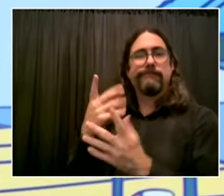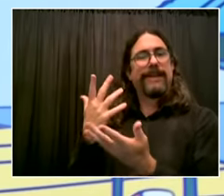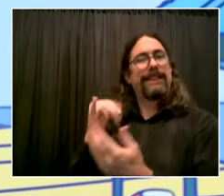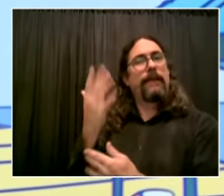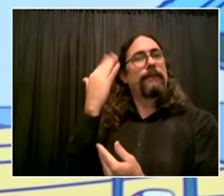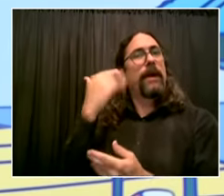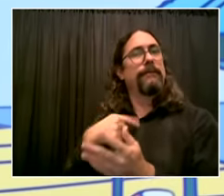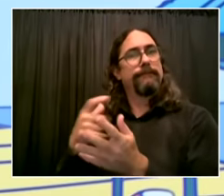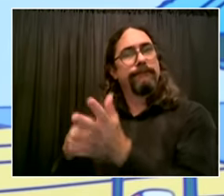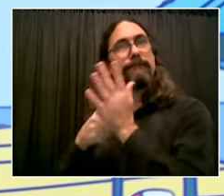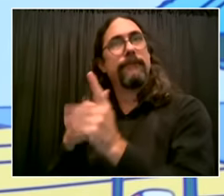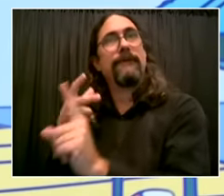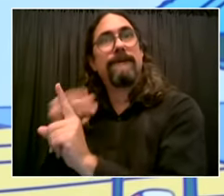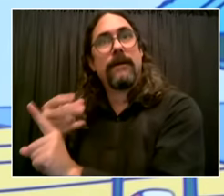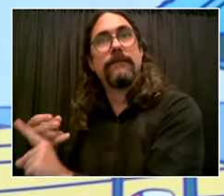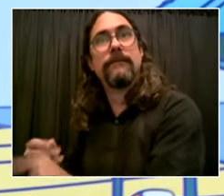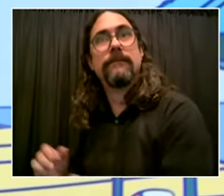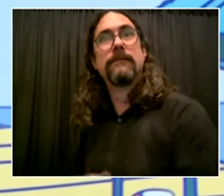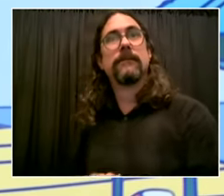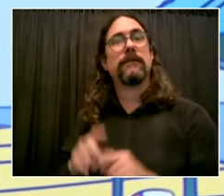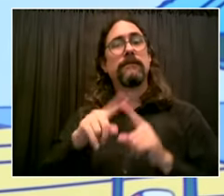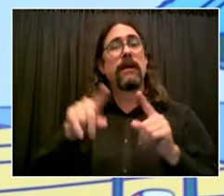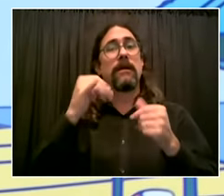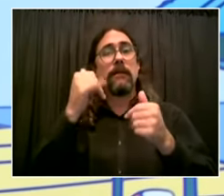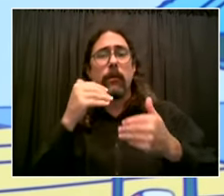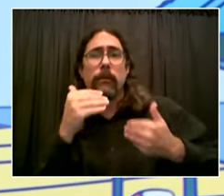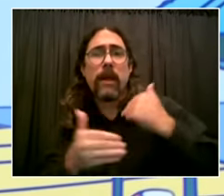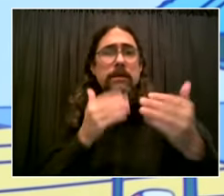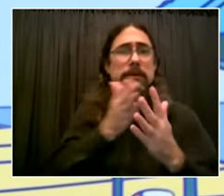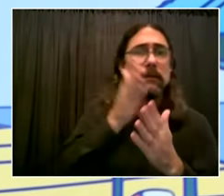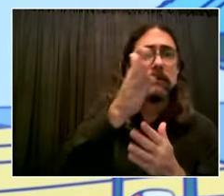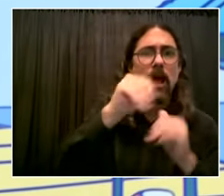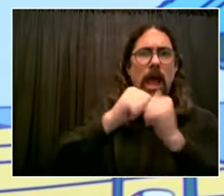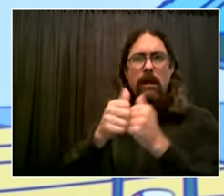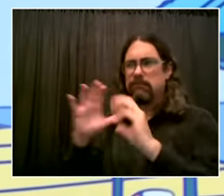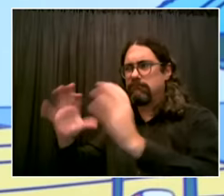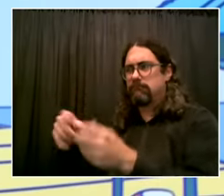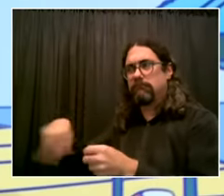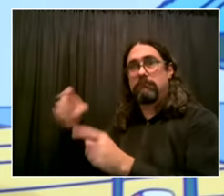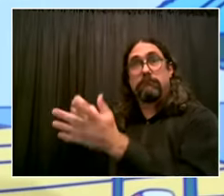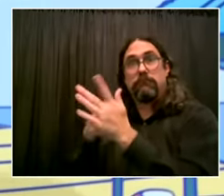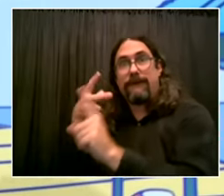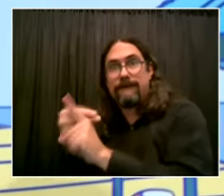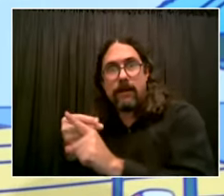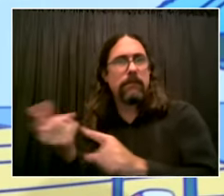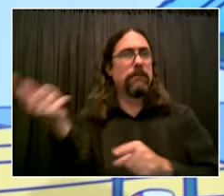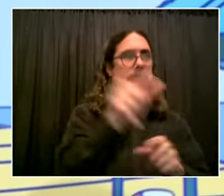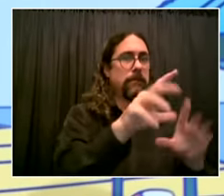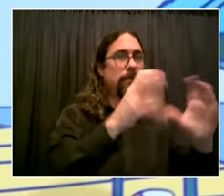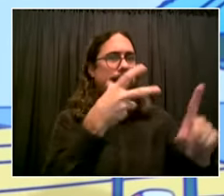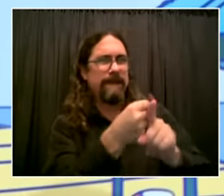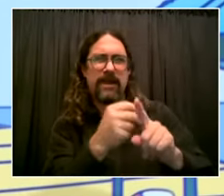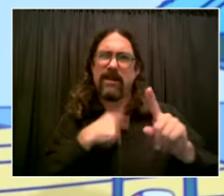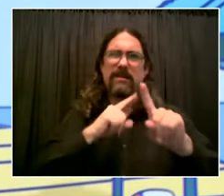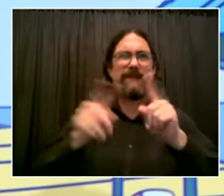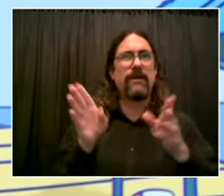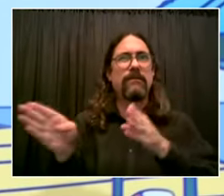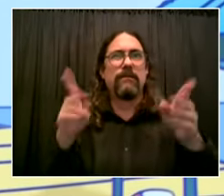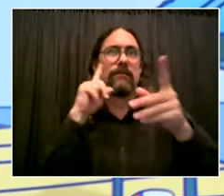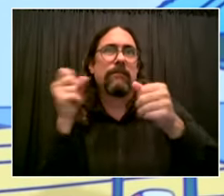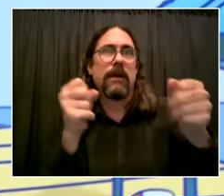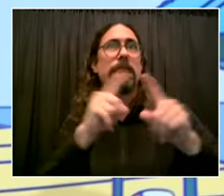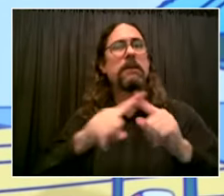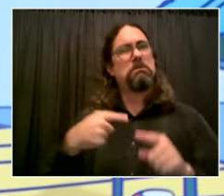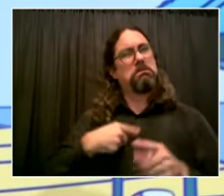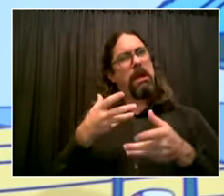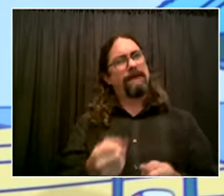strong legal basis uh for the actions we're taking as an employer the next is henry from